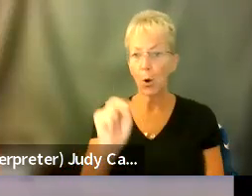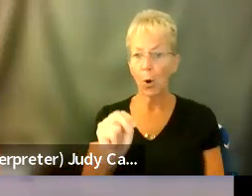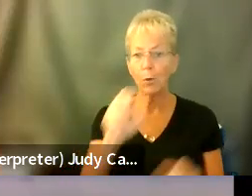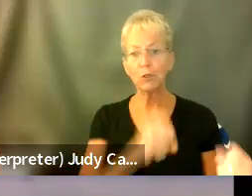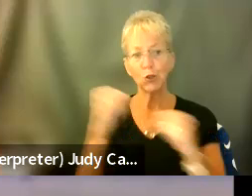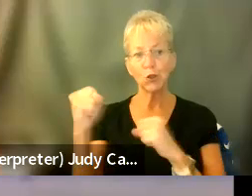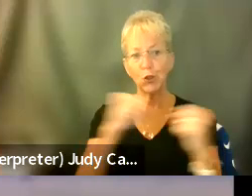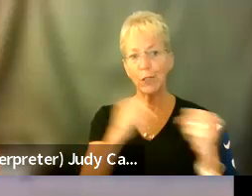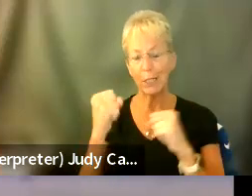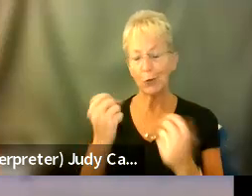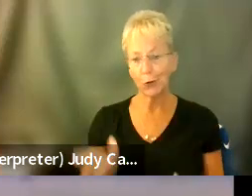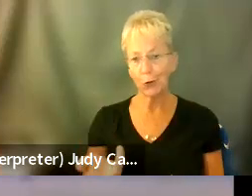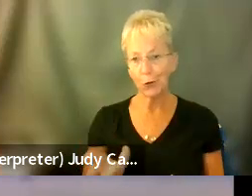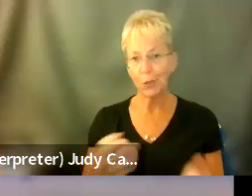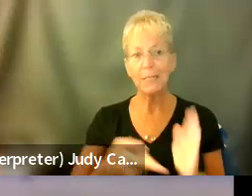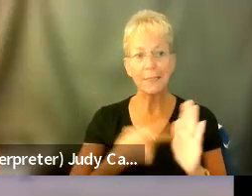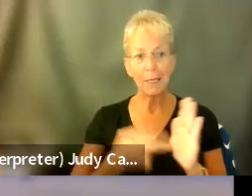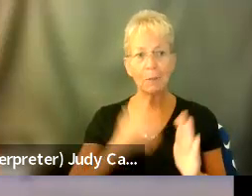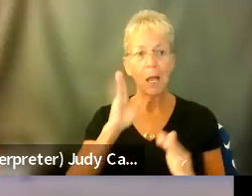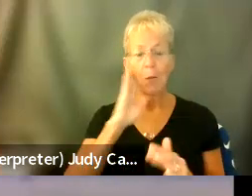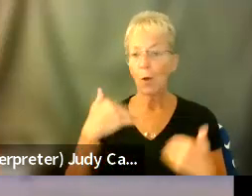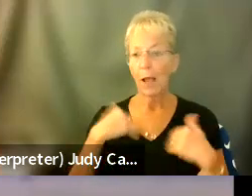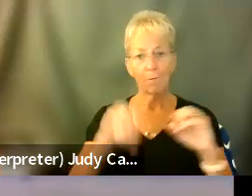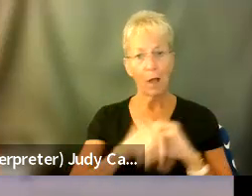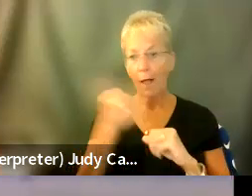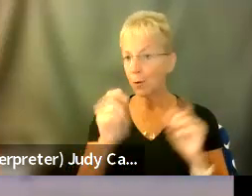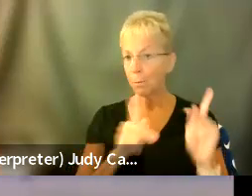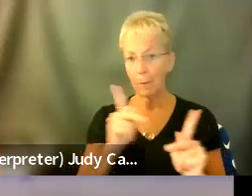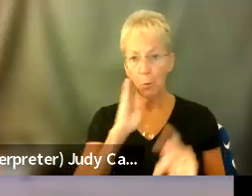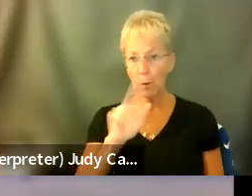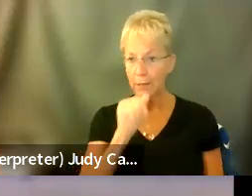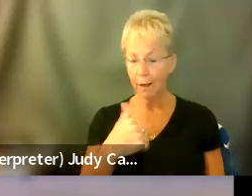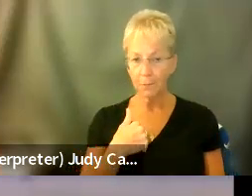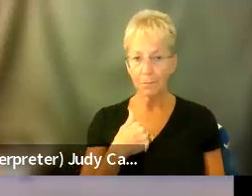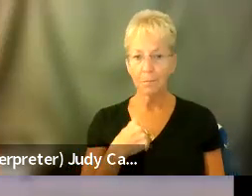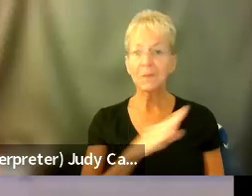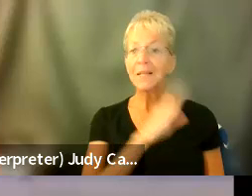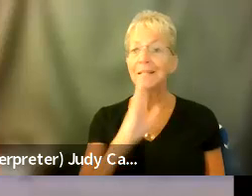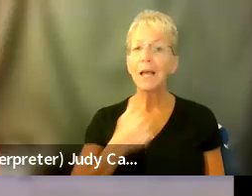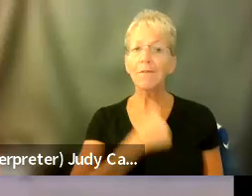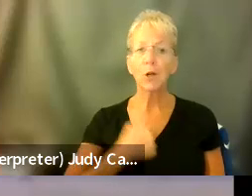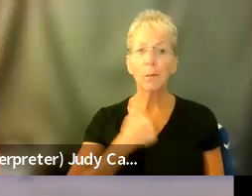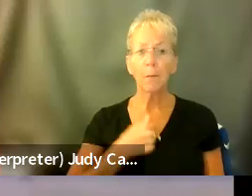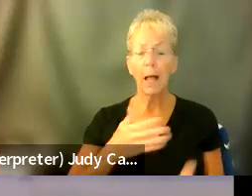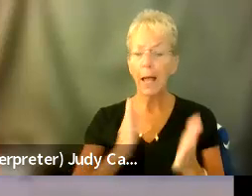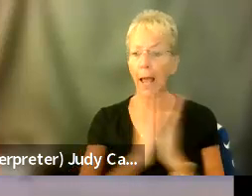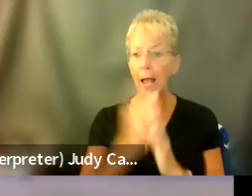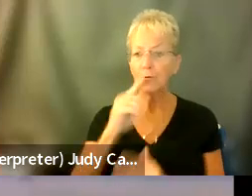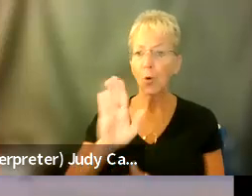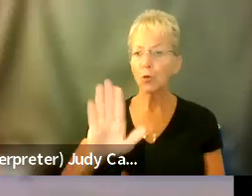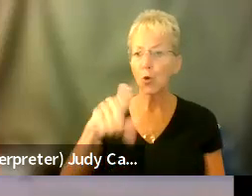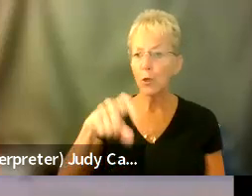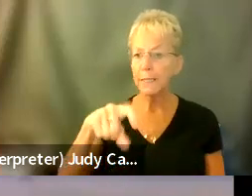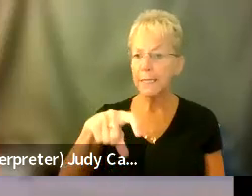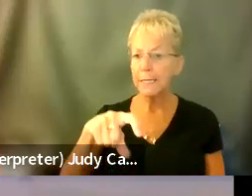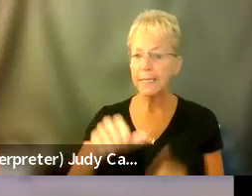because there will be times when you don't have anyone else. Never apologize for asking for what you need for advocating